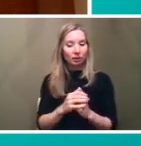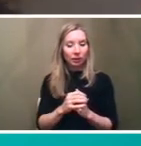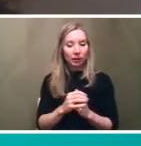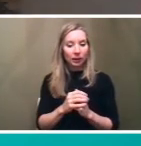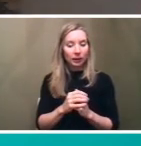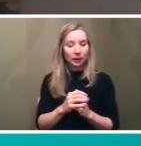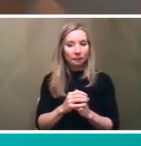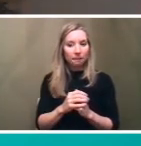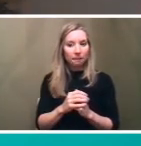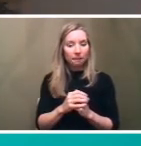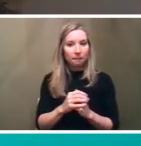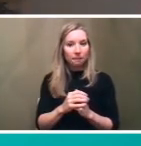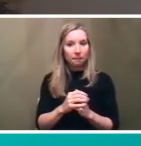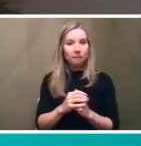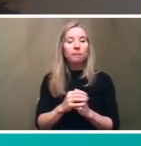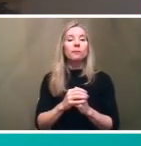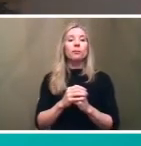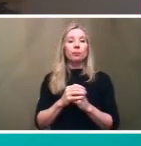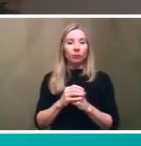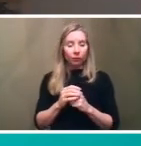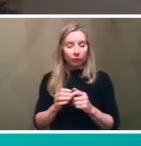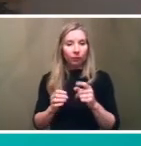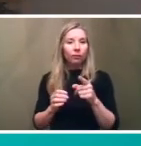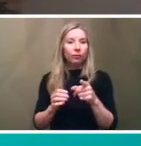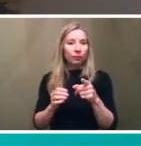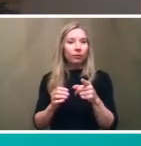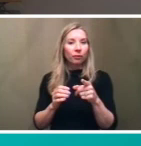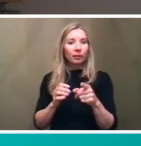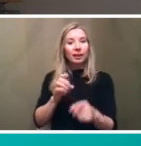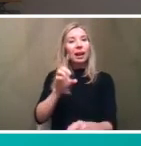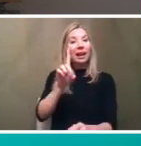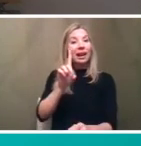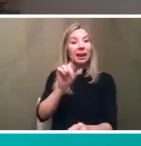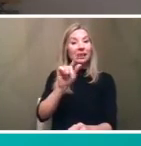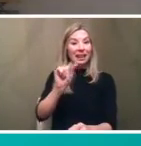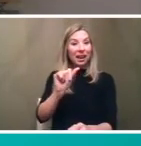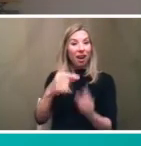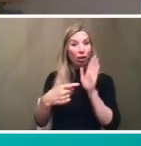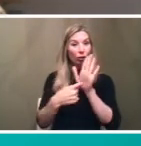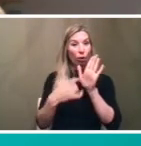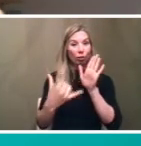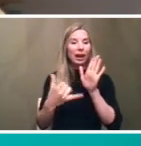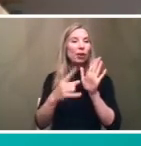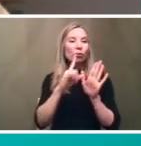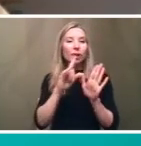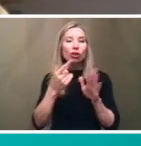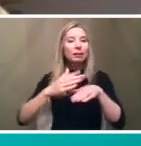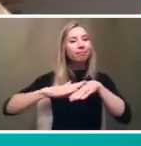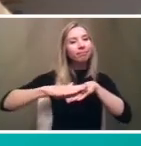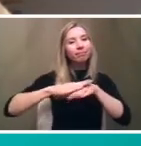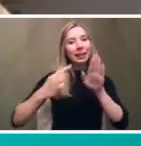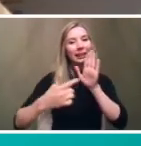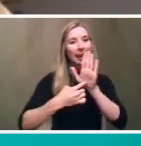i can um i can speak to that so the data that i showed today was intended to just be an example right so we know that population